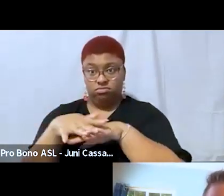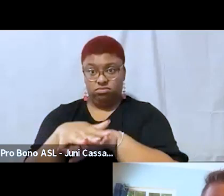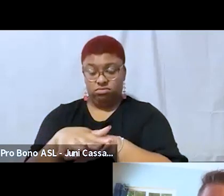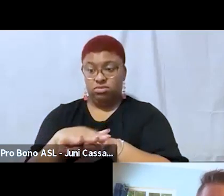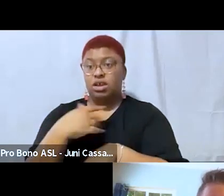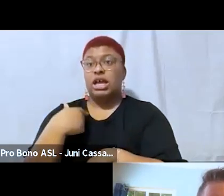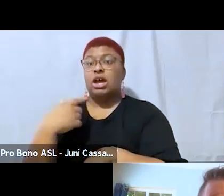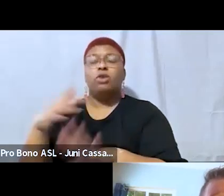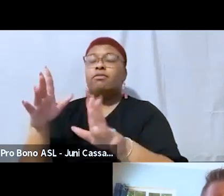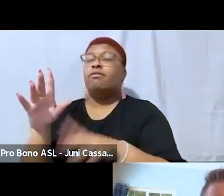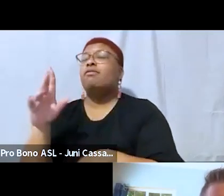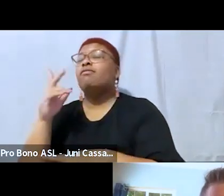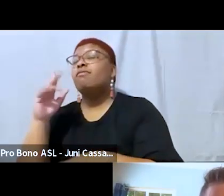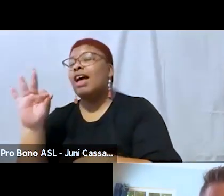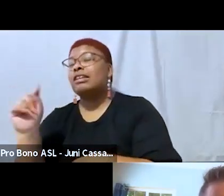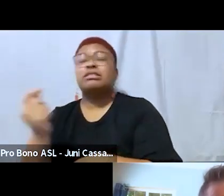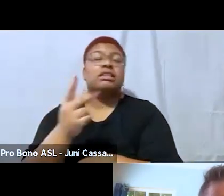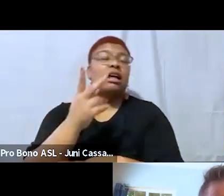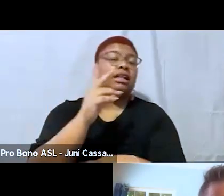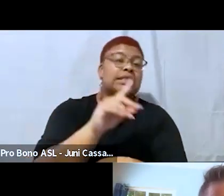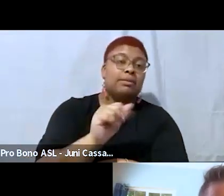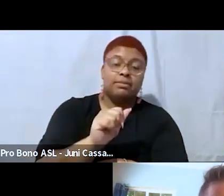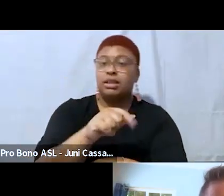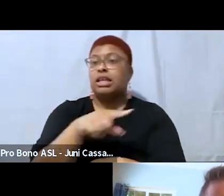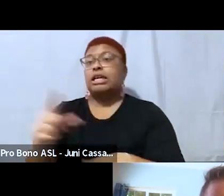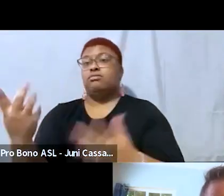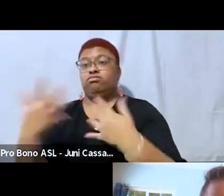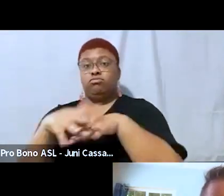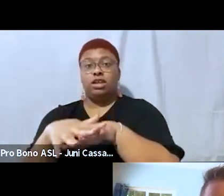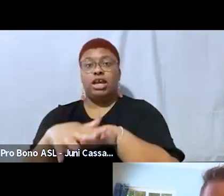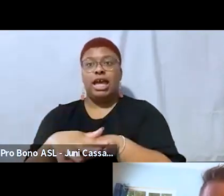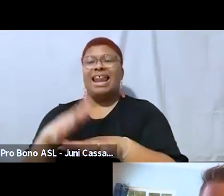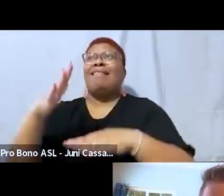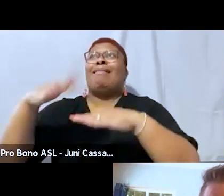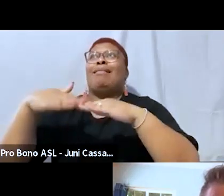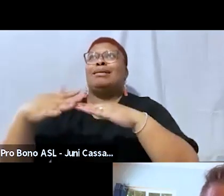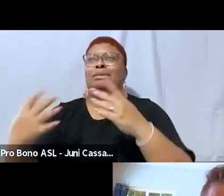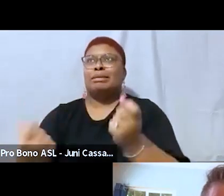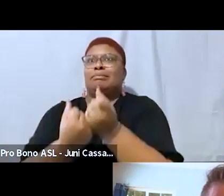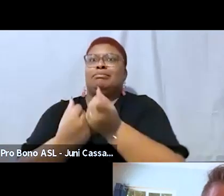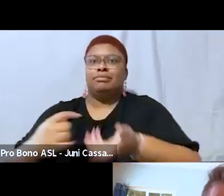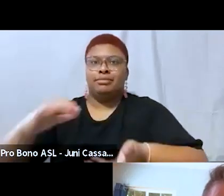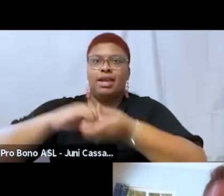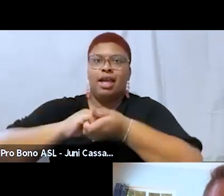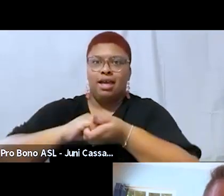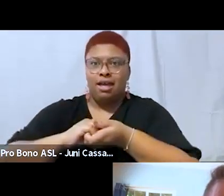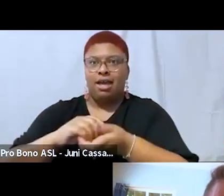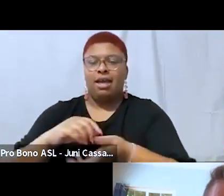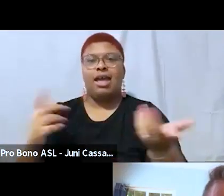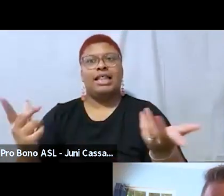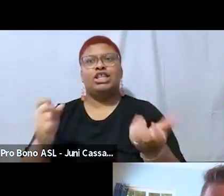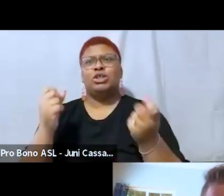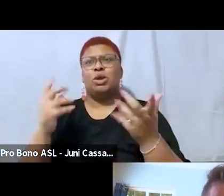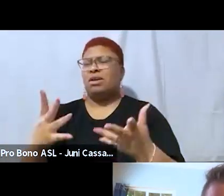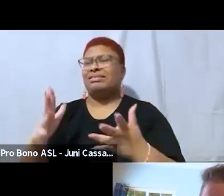people and disabled people um allied with each other um and there's so much reluctance and